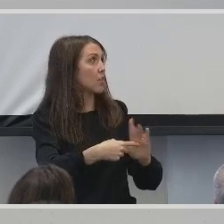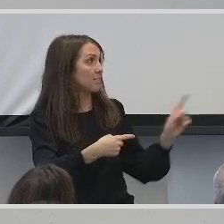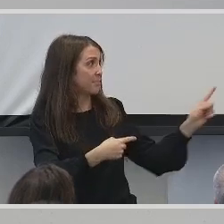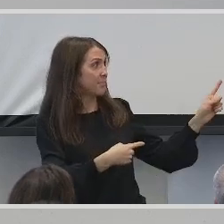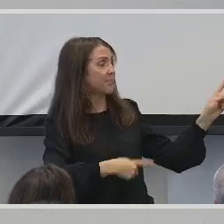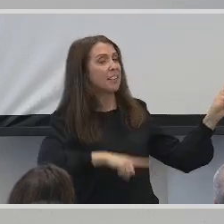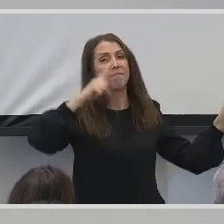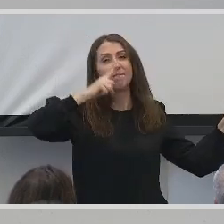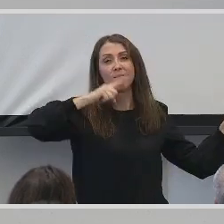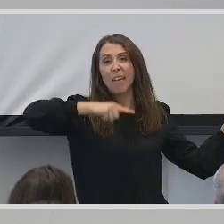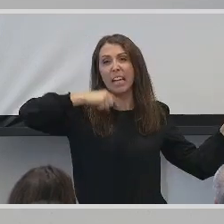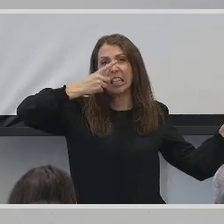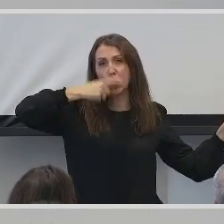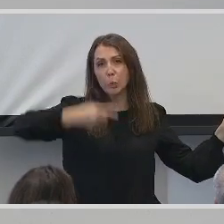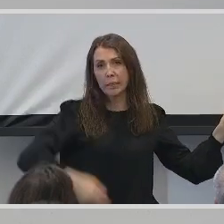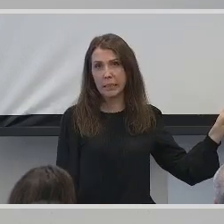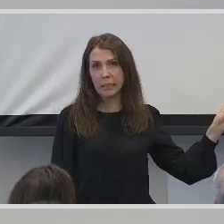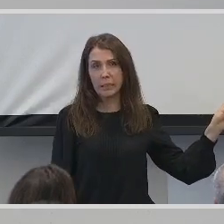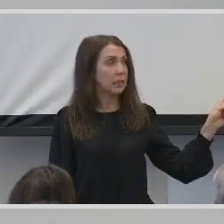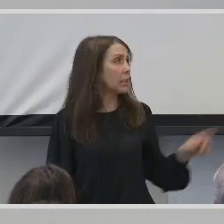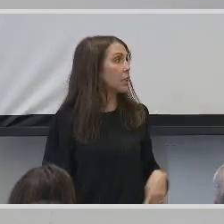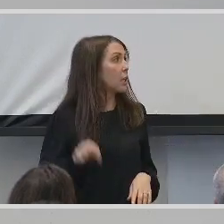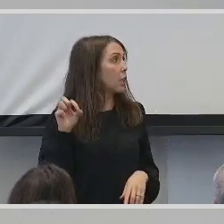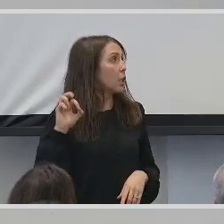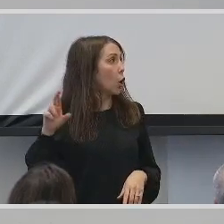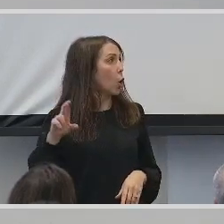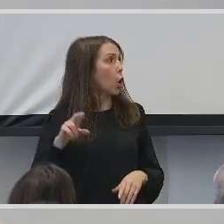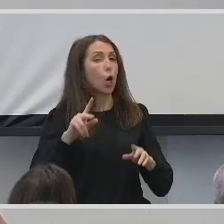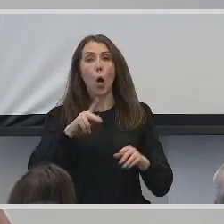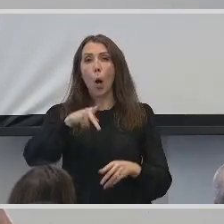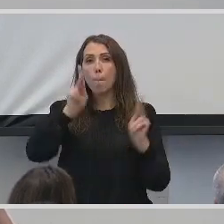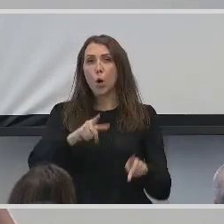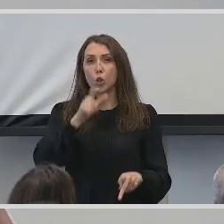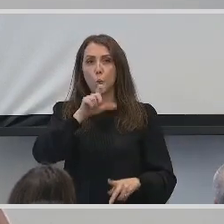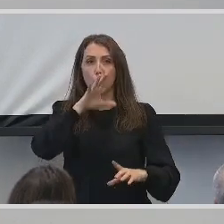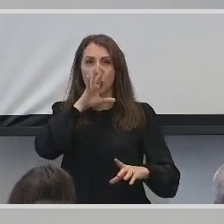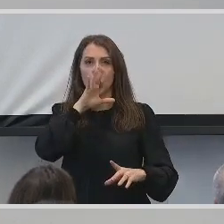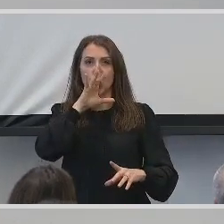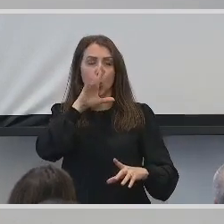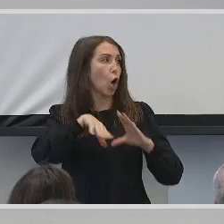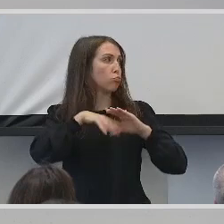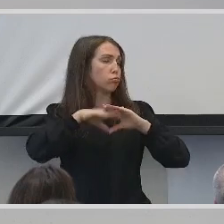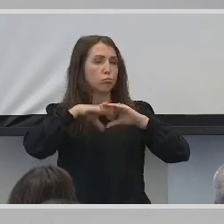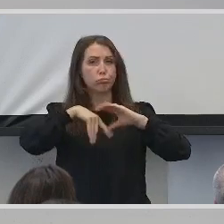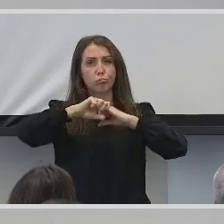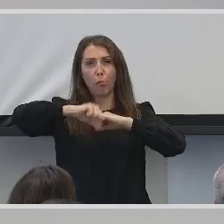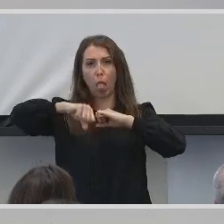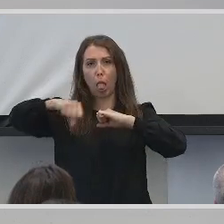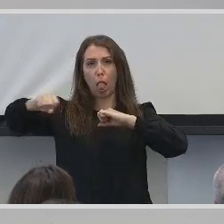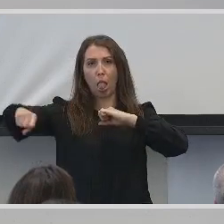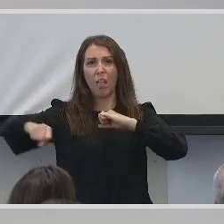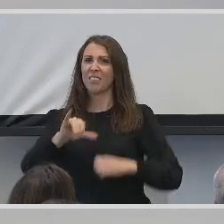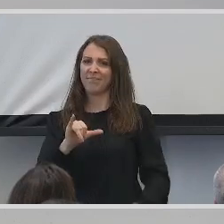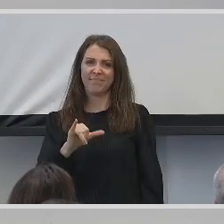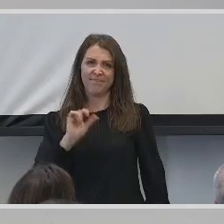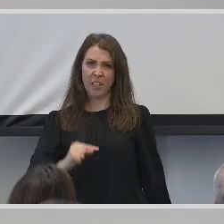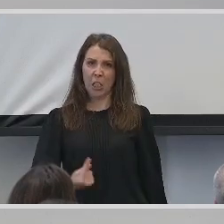hearing or a person who talks too much. Those are insulting signs.